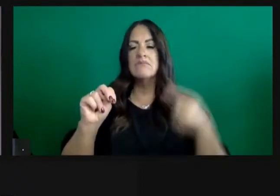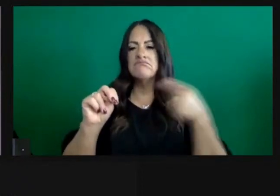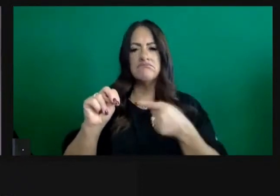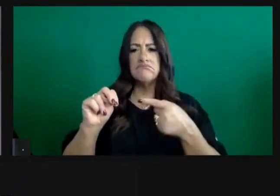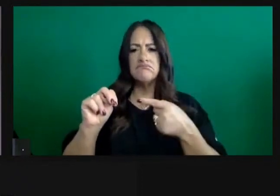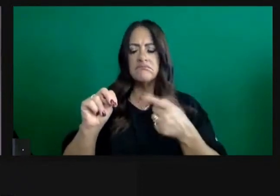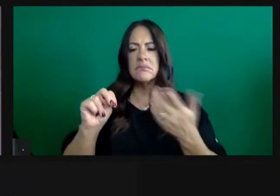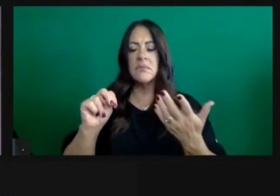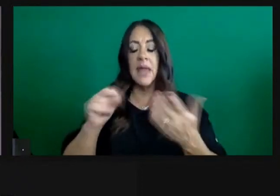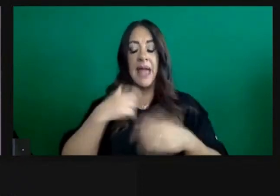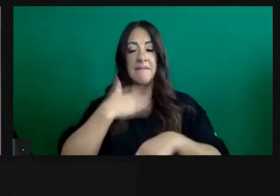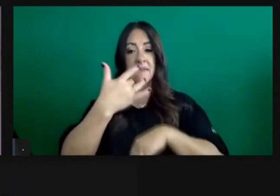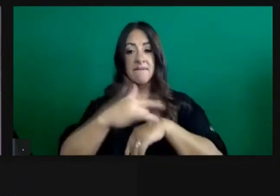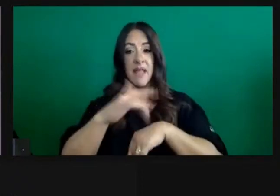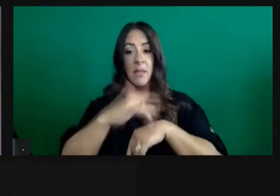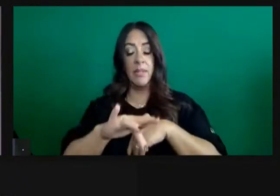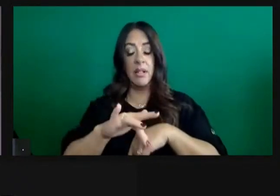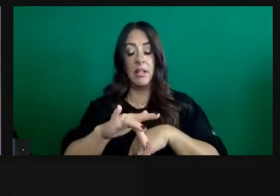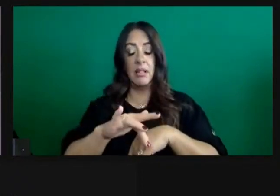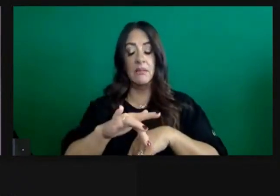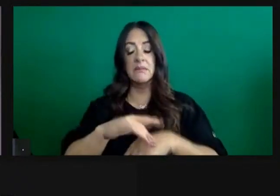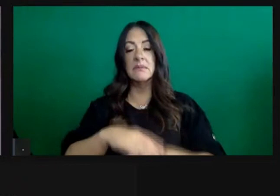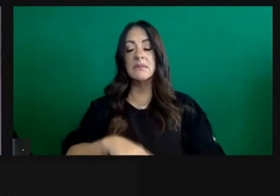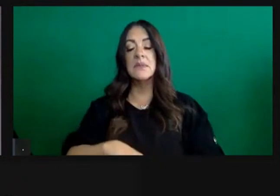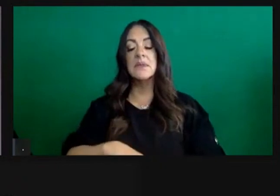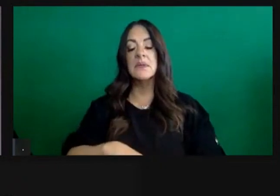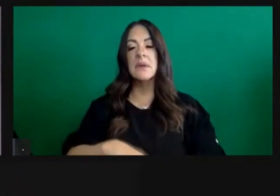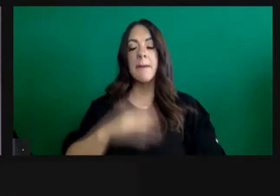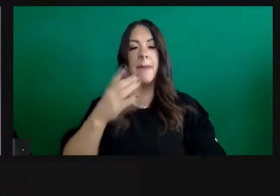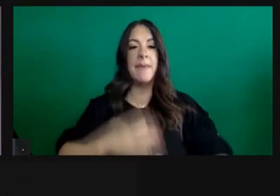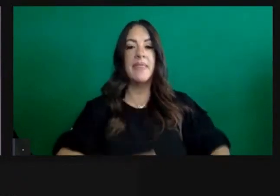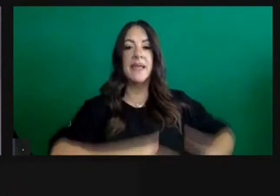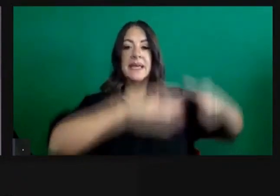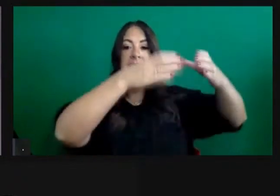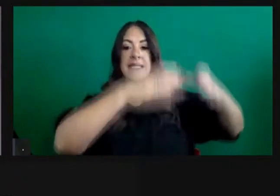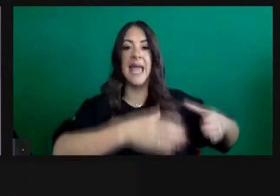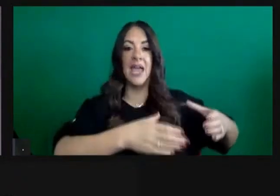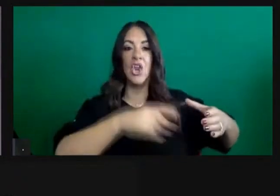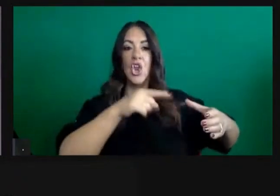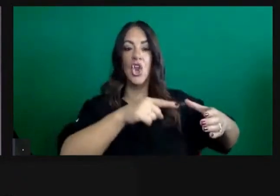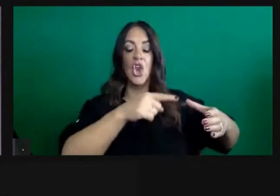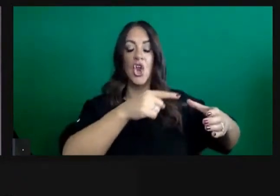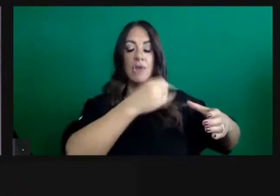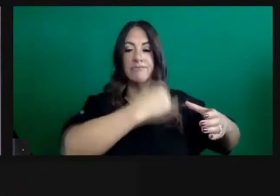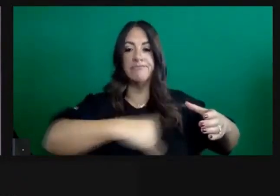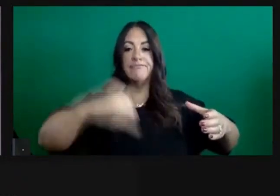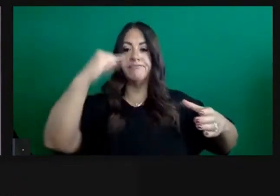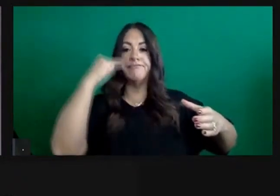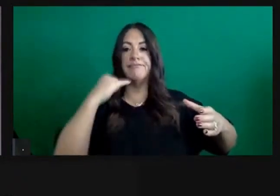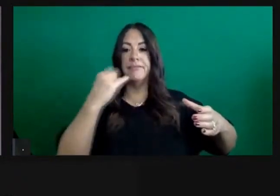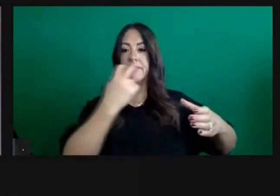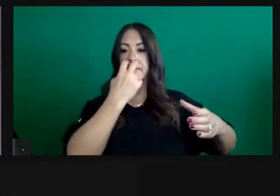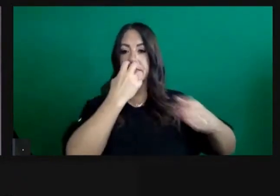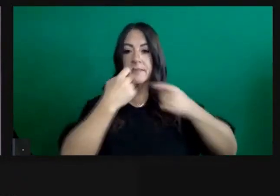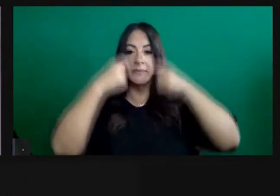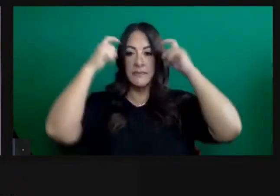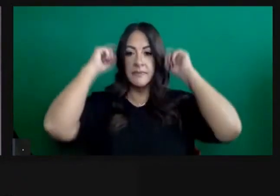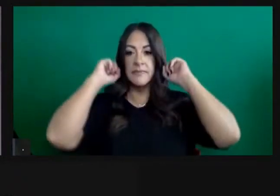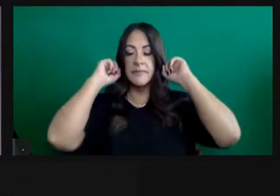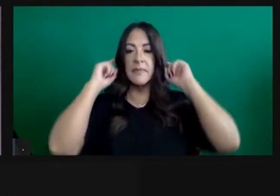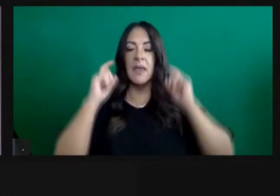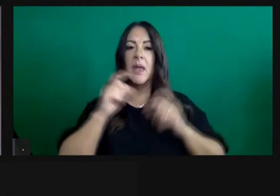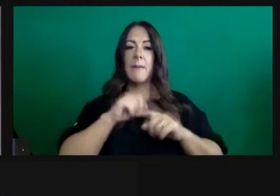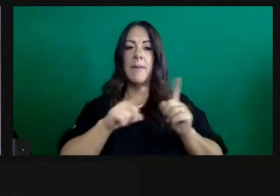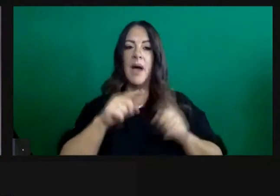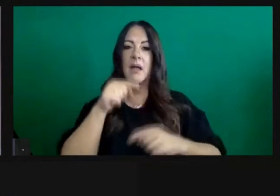not just the availability of oxygen, the containers that might be mobile, wall based oxygen, not just the availability of